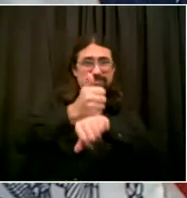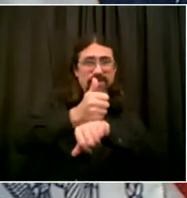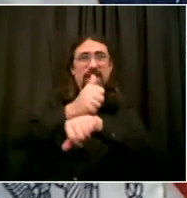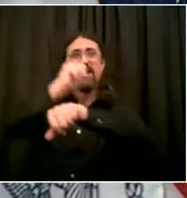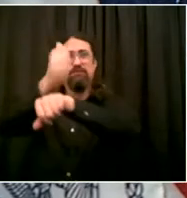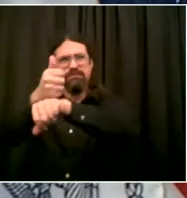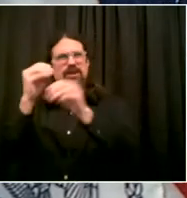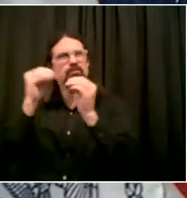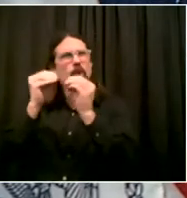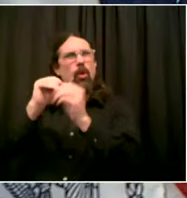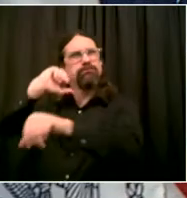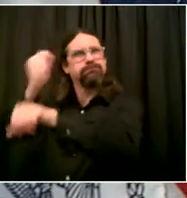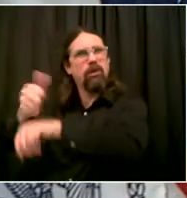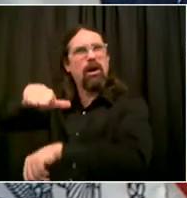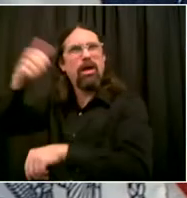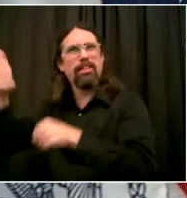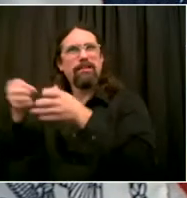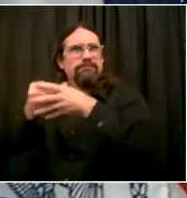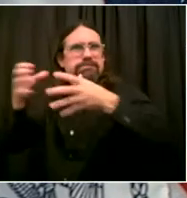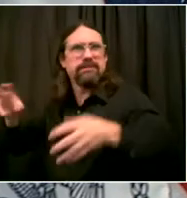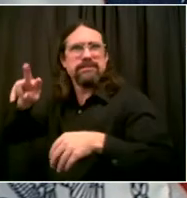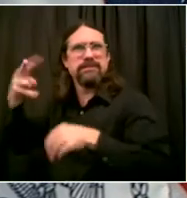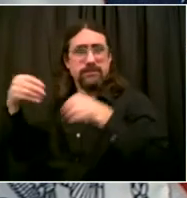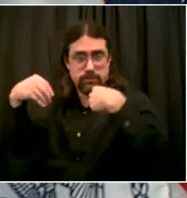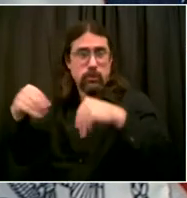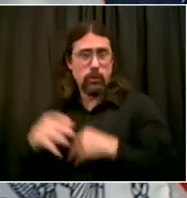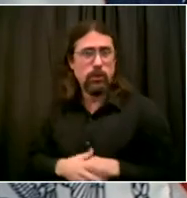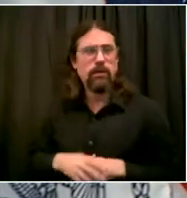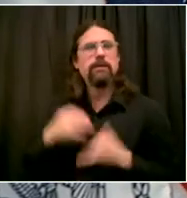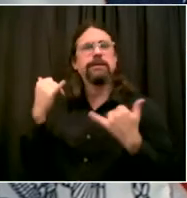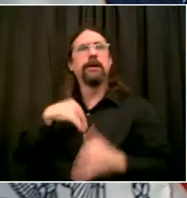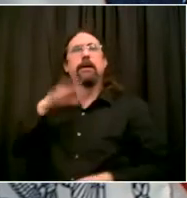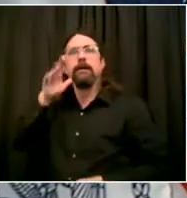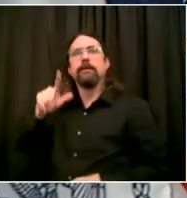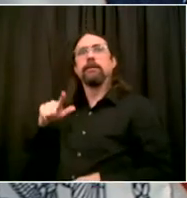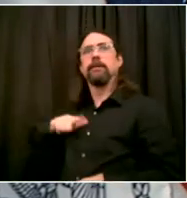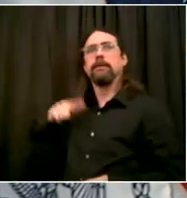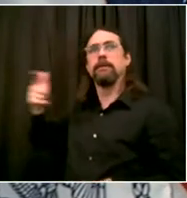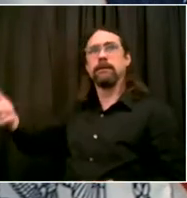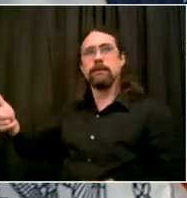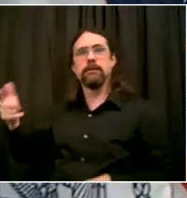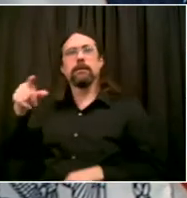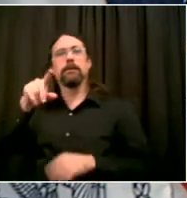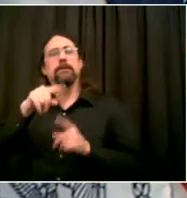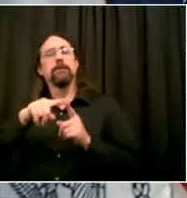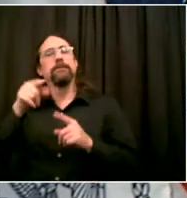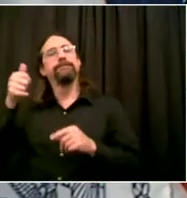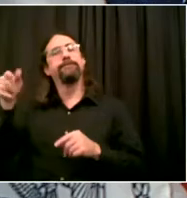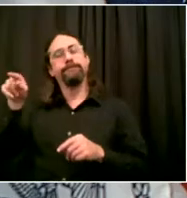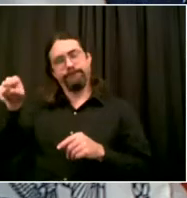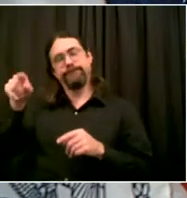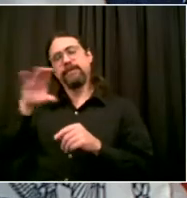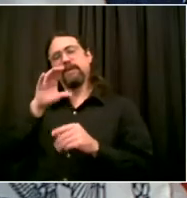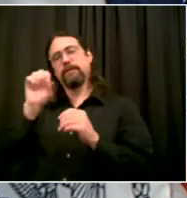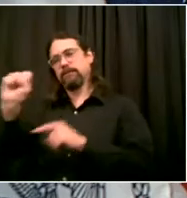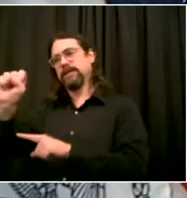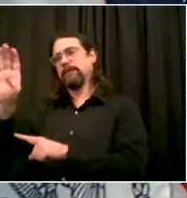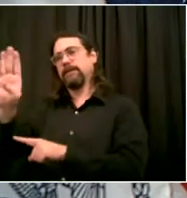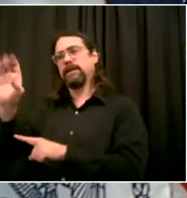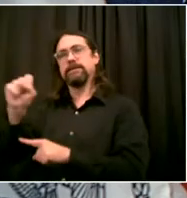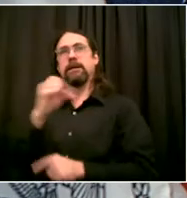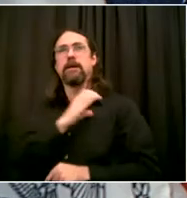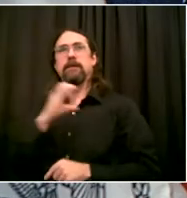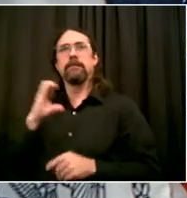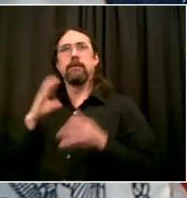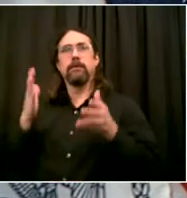look, I want to say Small Business Services has really done an amazing job reaching out to small businesses, offering help of every kind, listening to